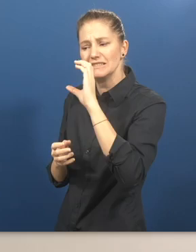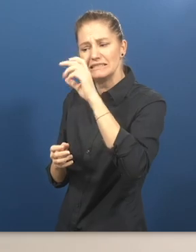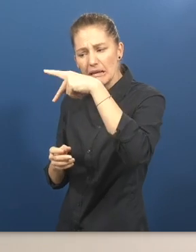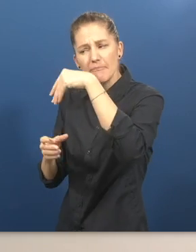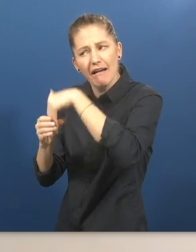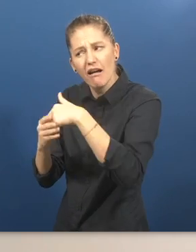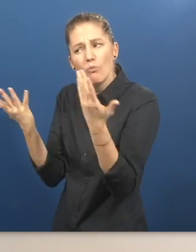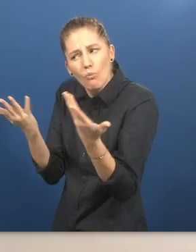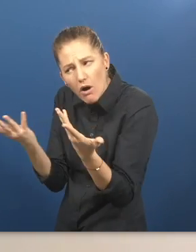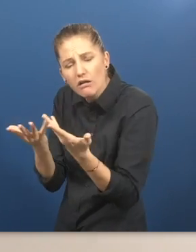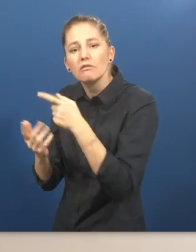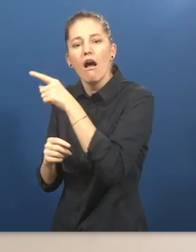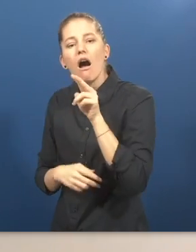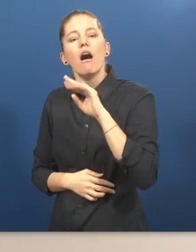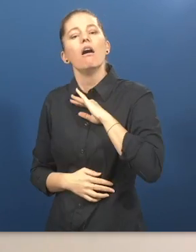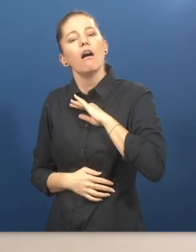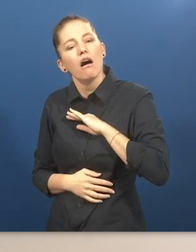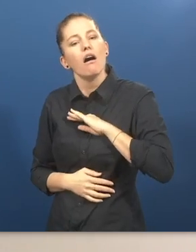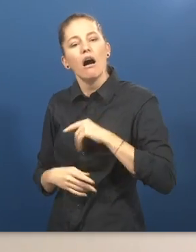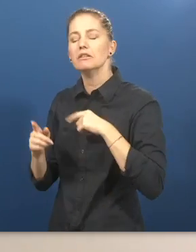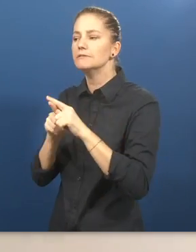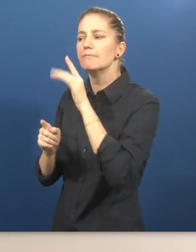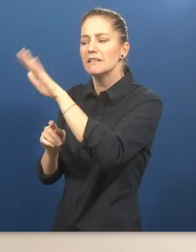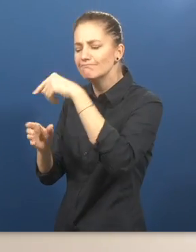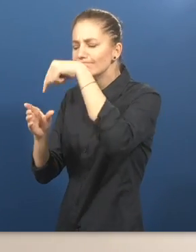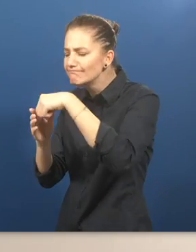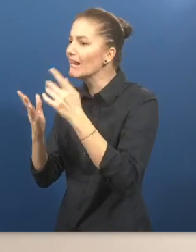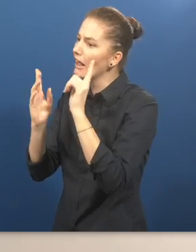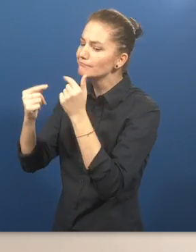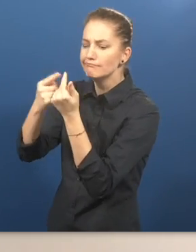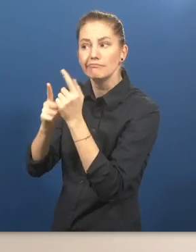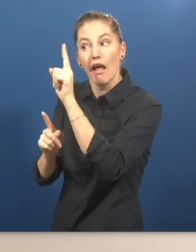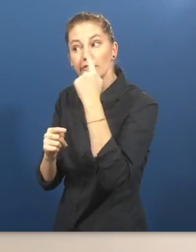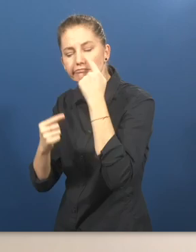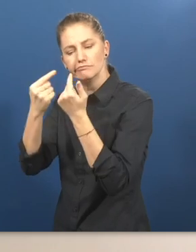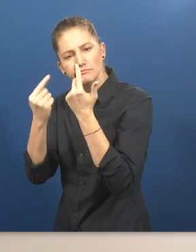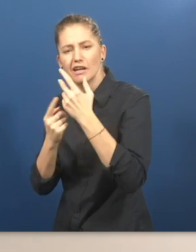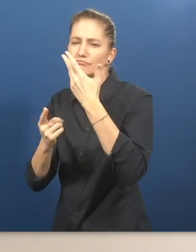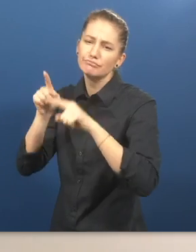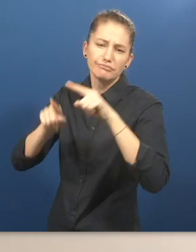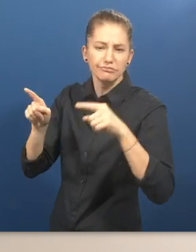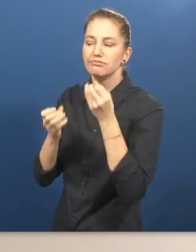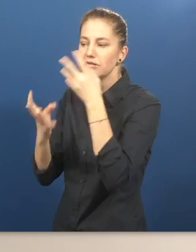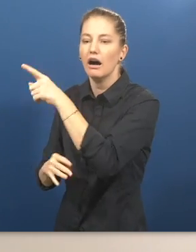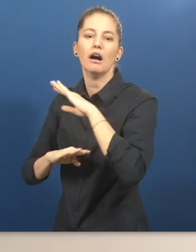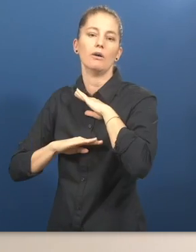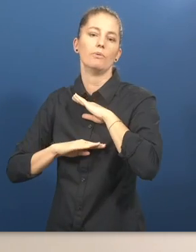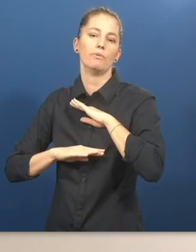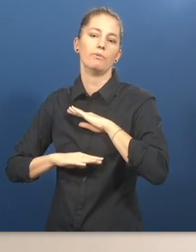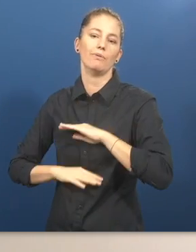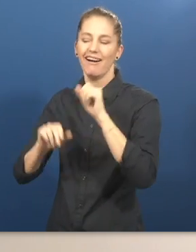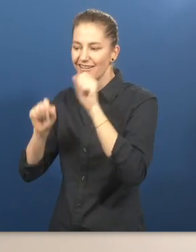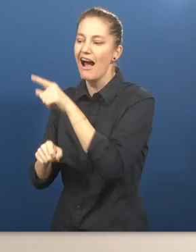information about CP, like what is CP and forms of CP, and also